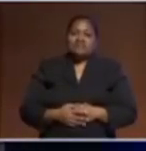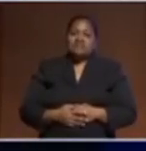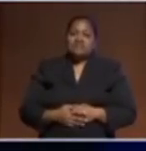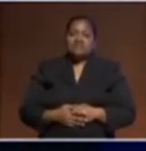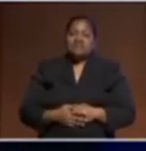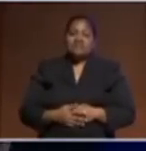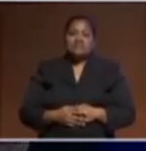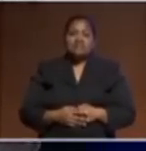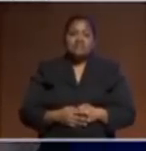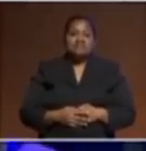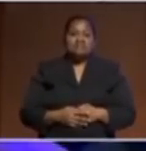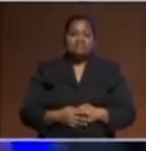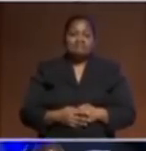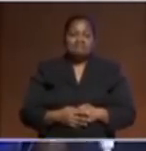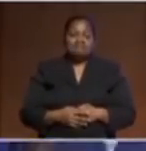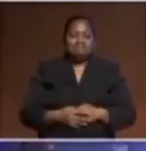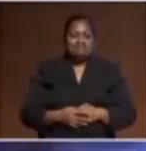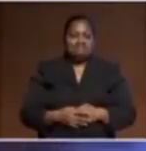Audrey, the floor is yours. Thank you.